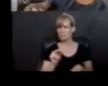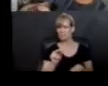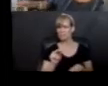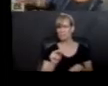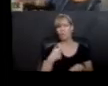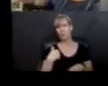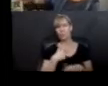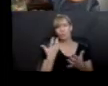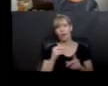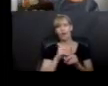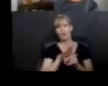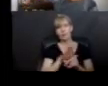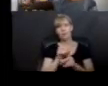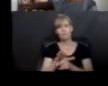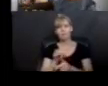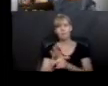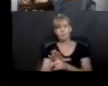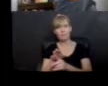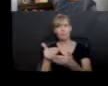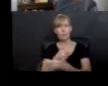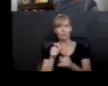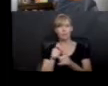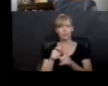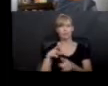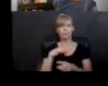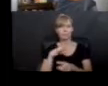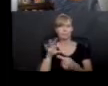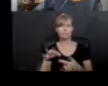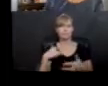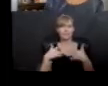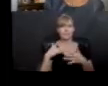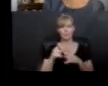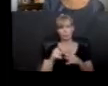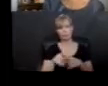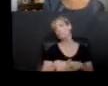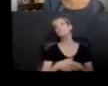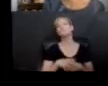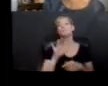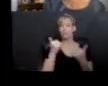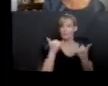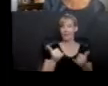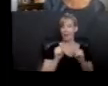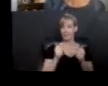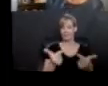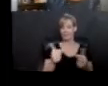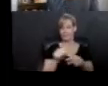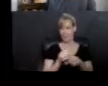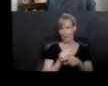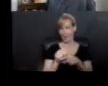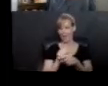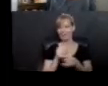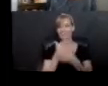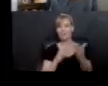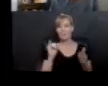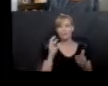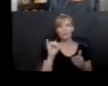experience that vocabulary and those new words, right? So let's give you a chance to do some juicy words. So I could